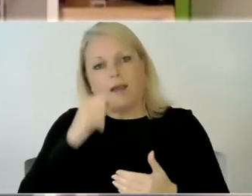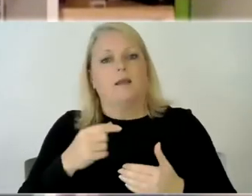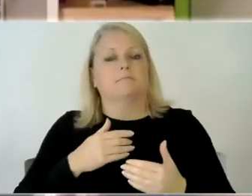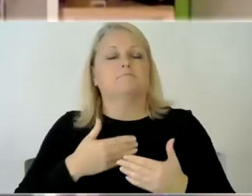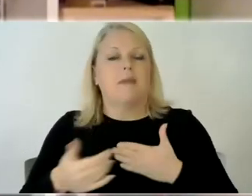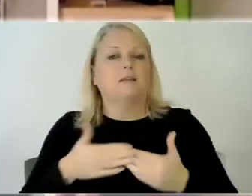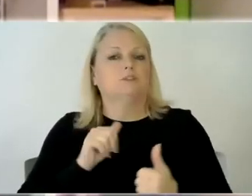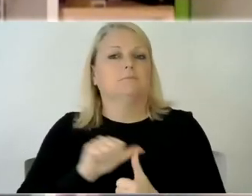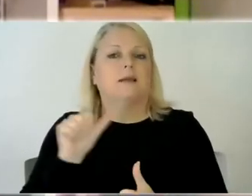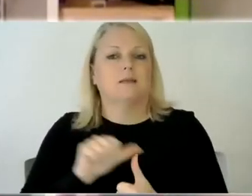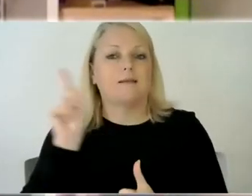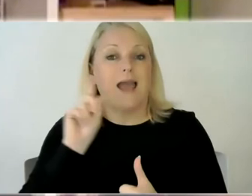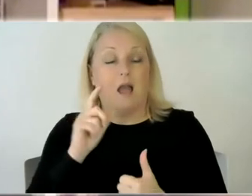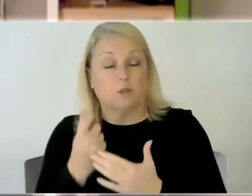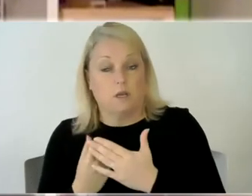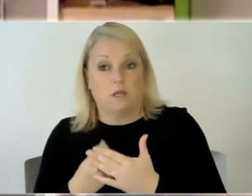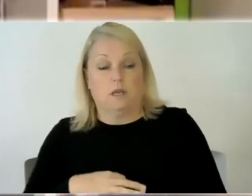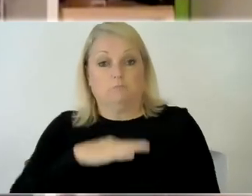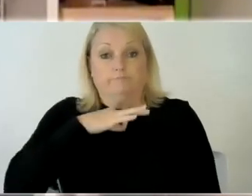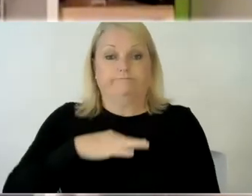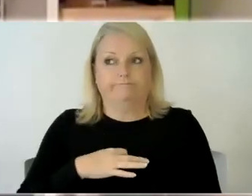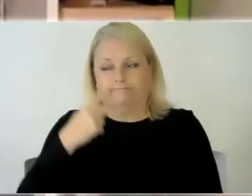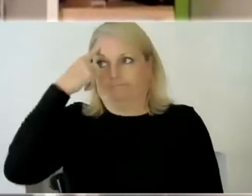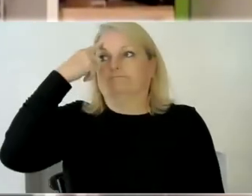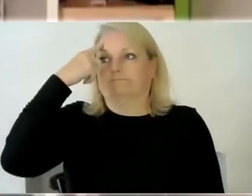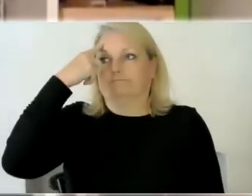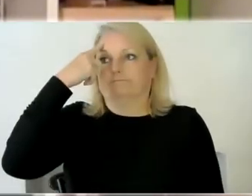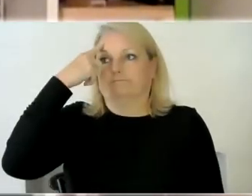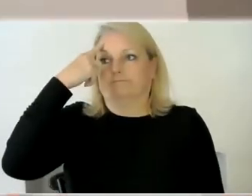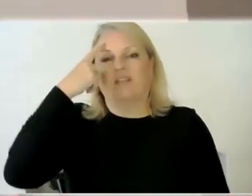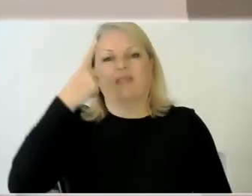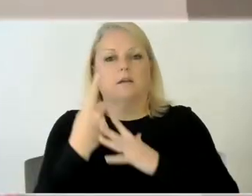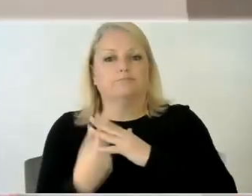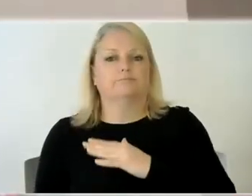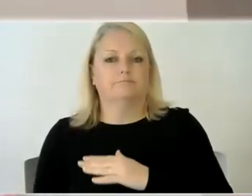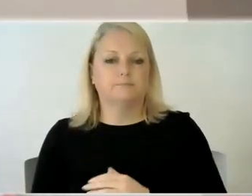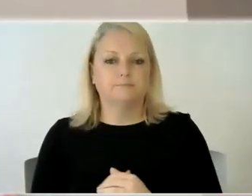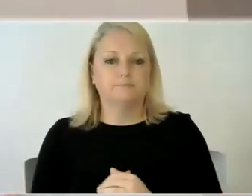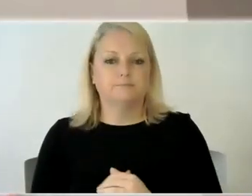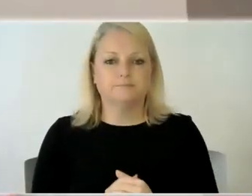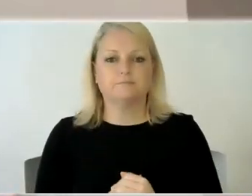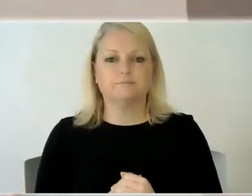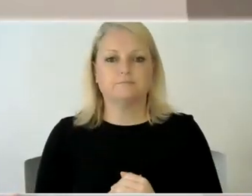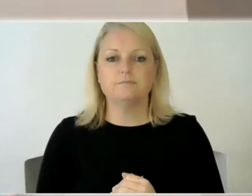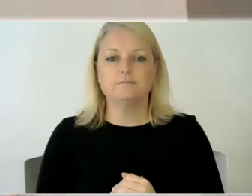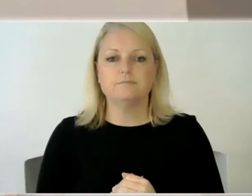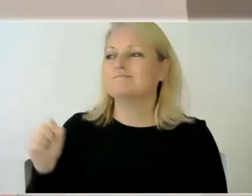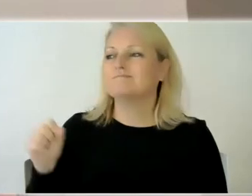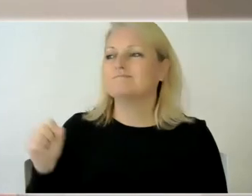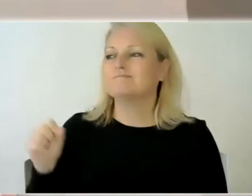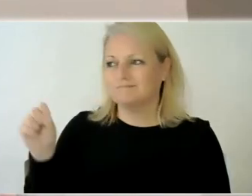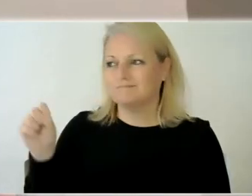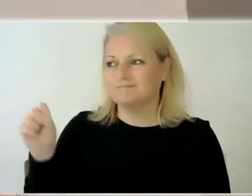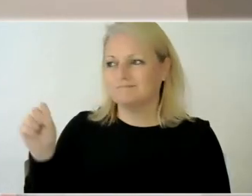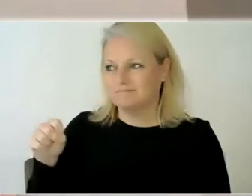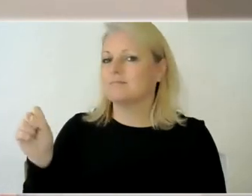and you get back to to sort of focusing on the good that you do have yeah i mean it's it's not easy to kind